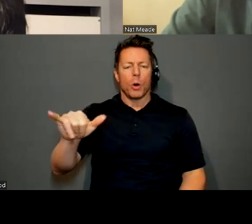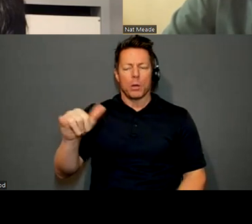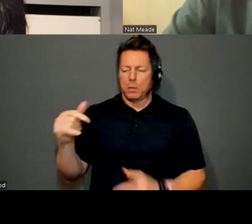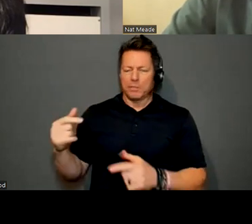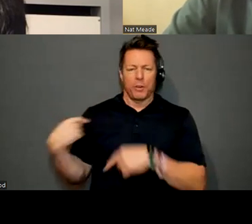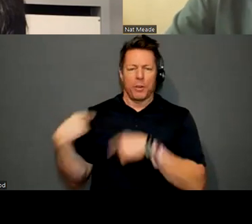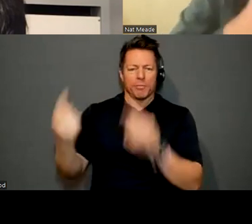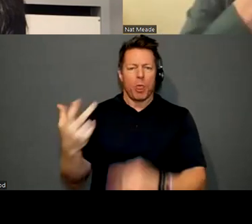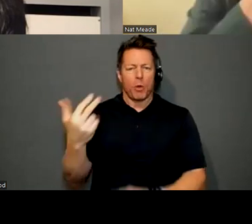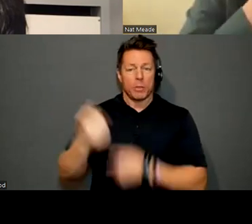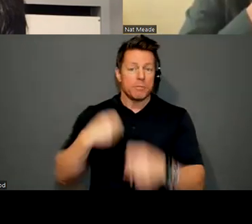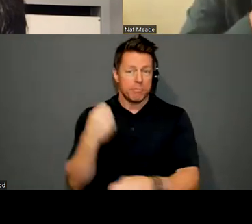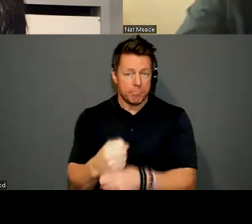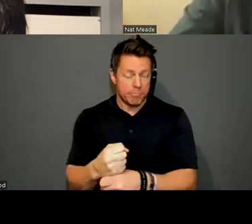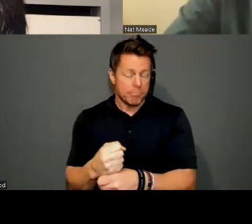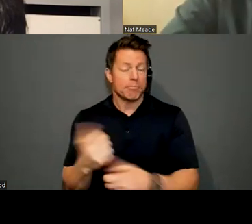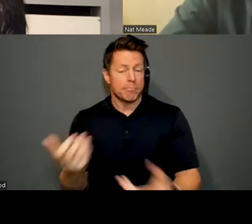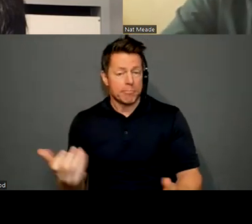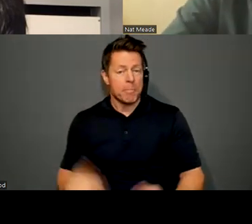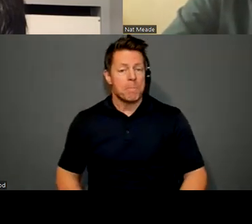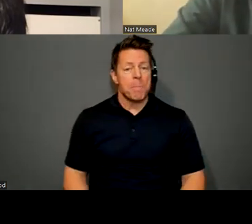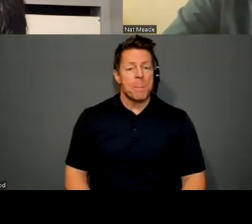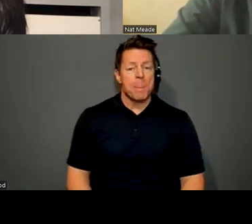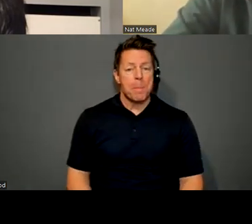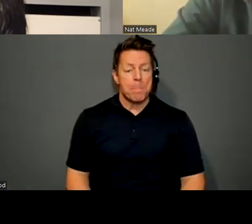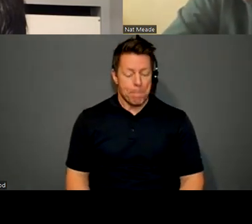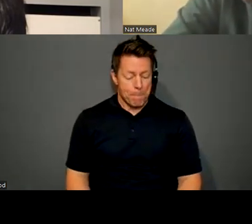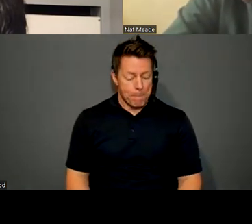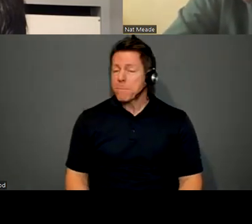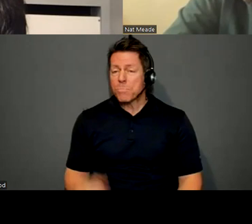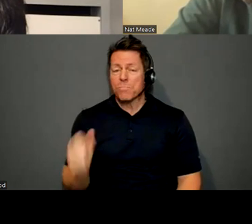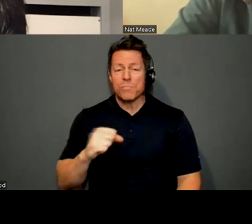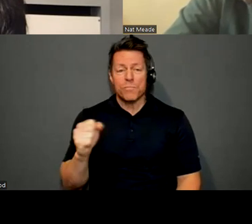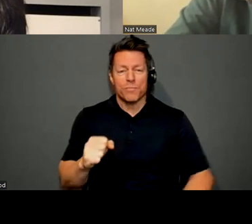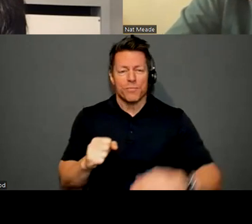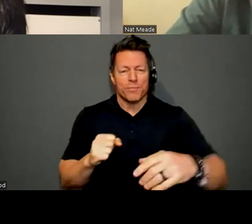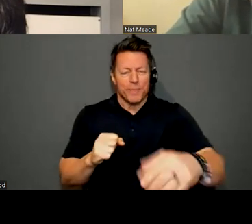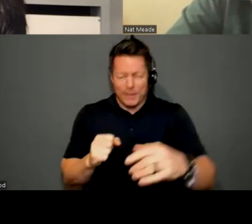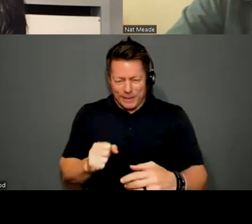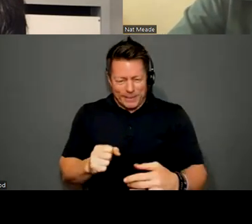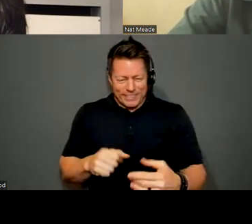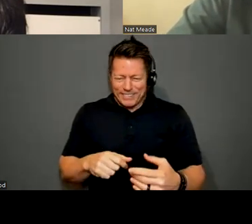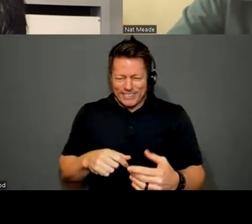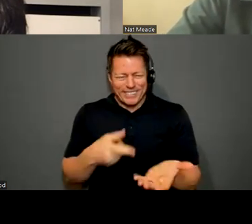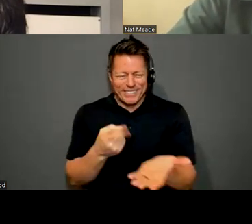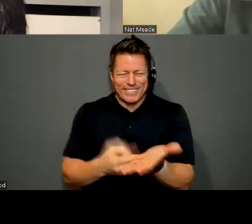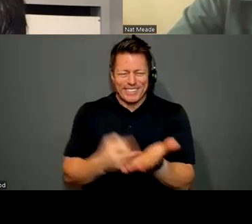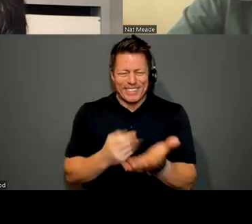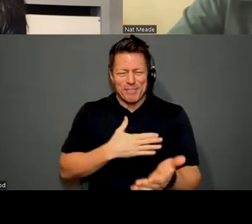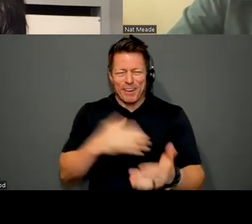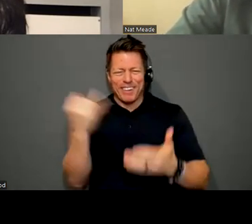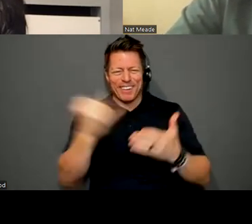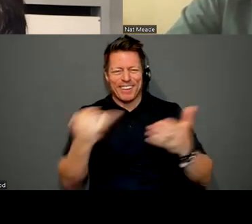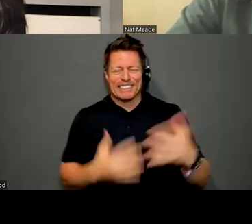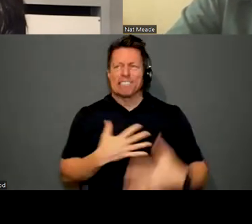Um, and you know, I have such a hard time talking about my work these days, but, um,